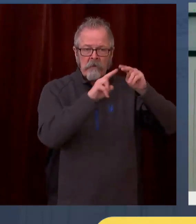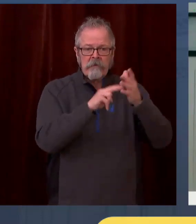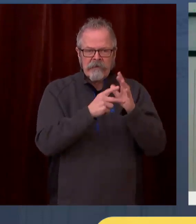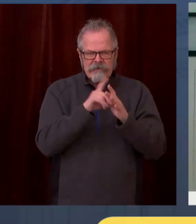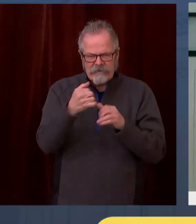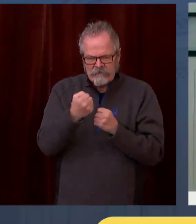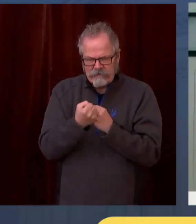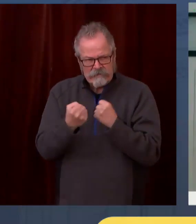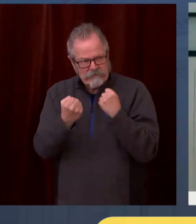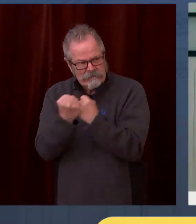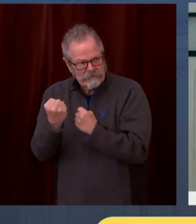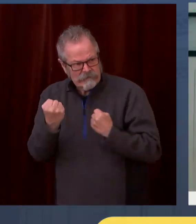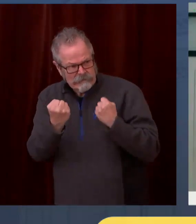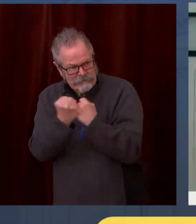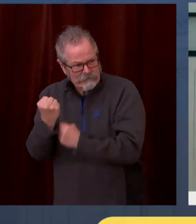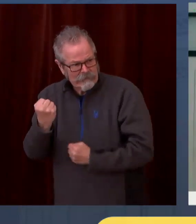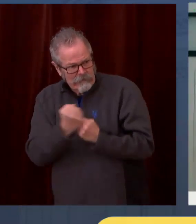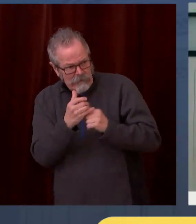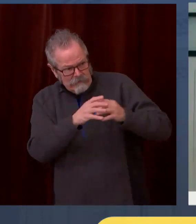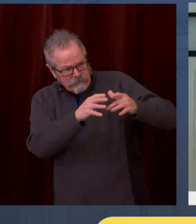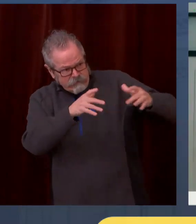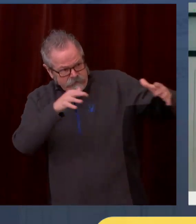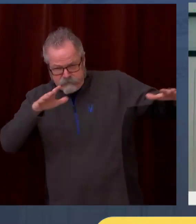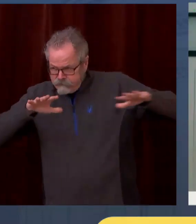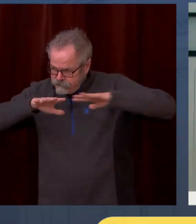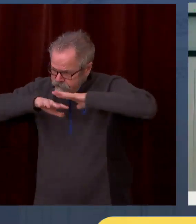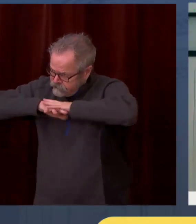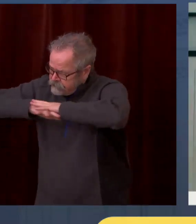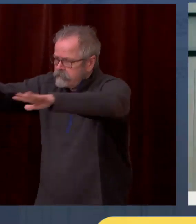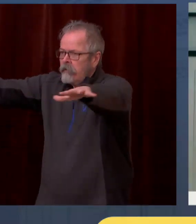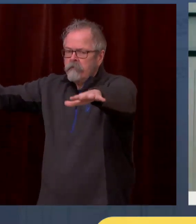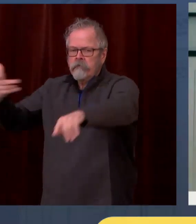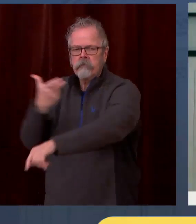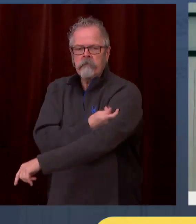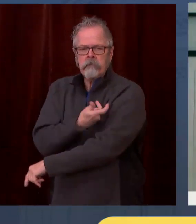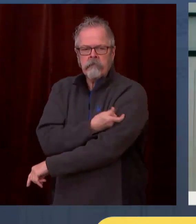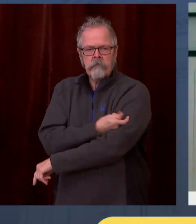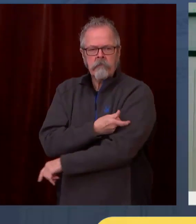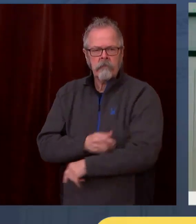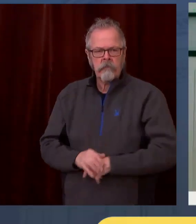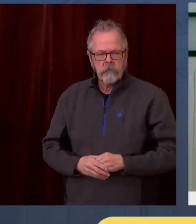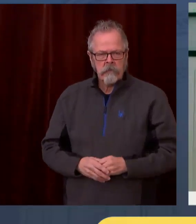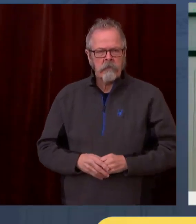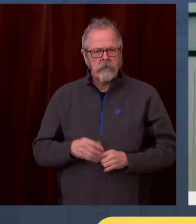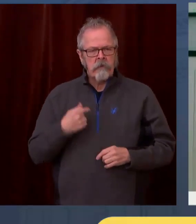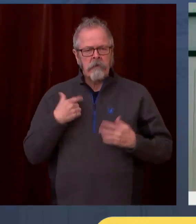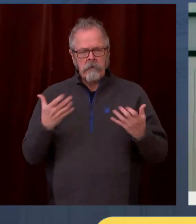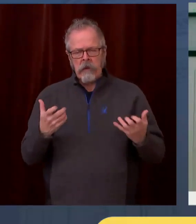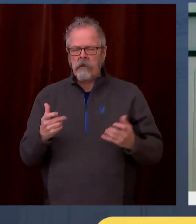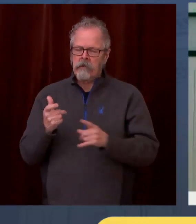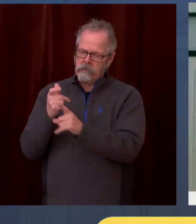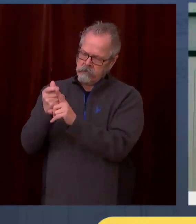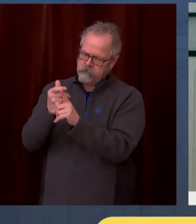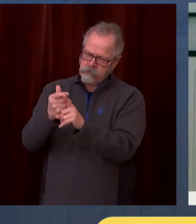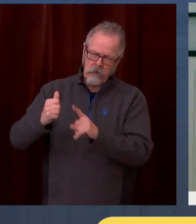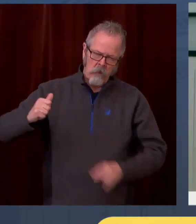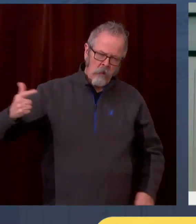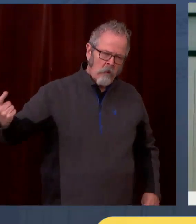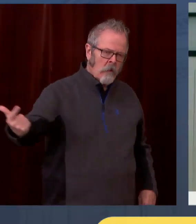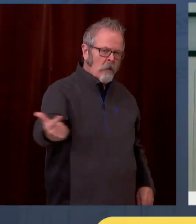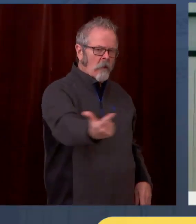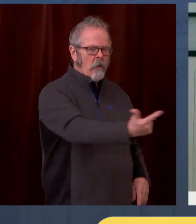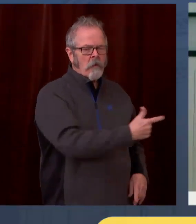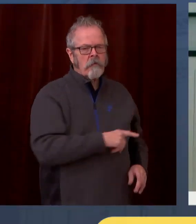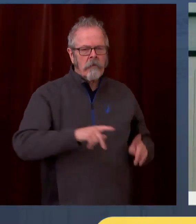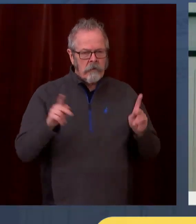up to vaccinate all Washingtonians in the safest and the fastest, most equitable and efficient